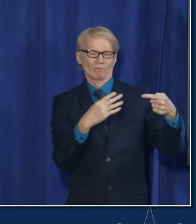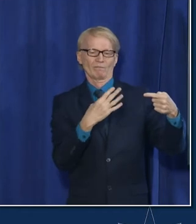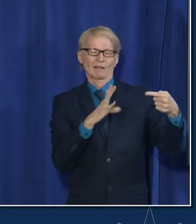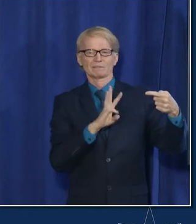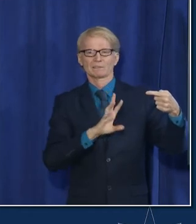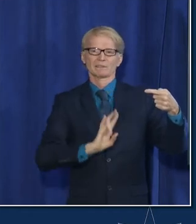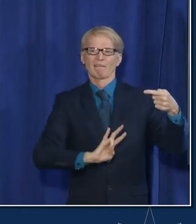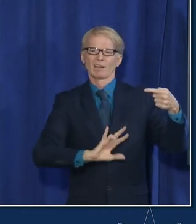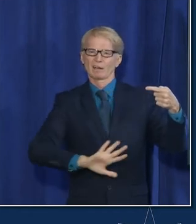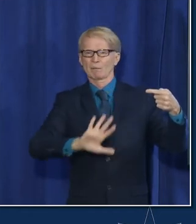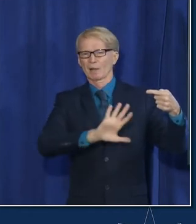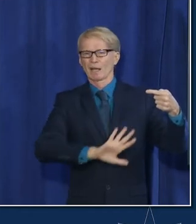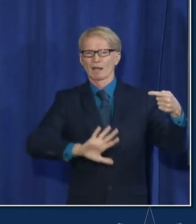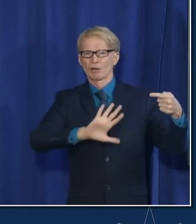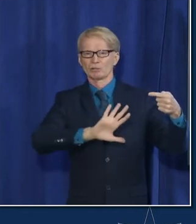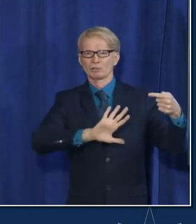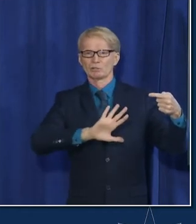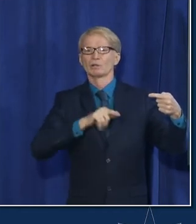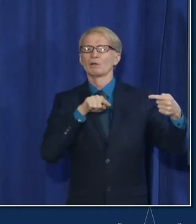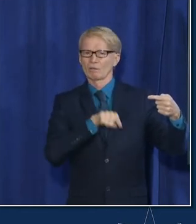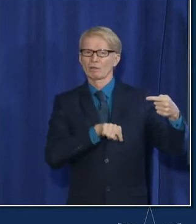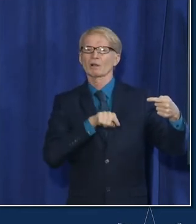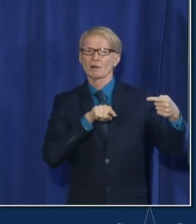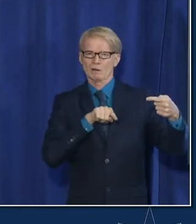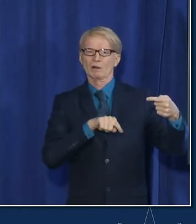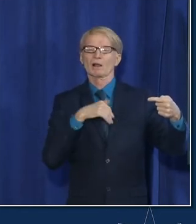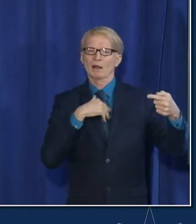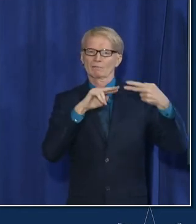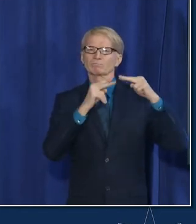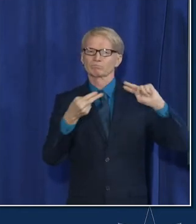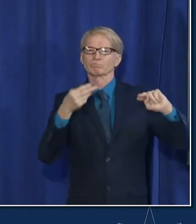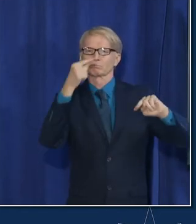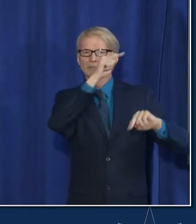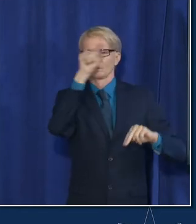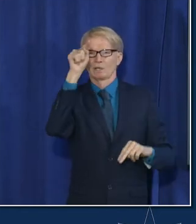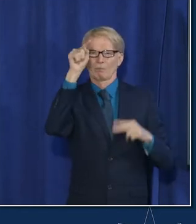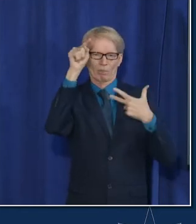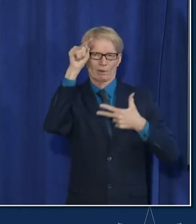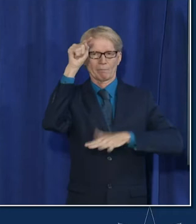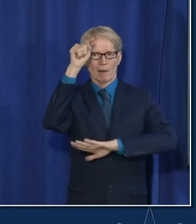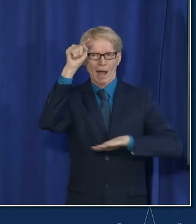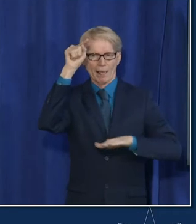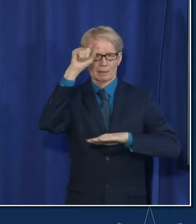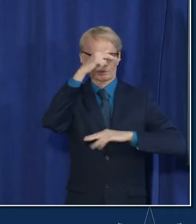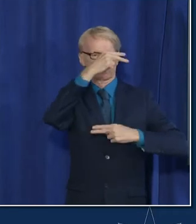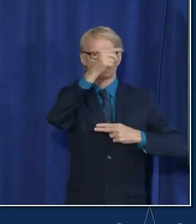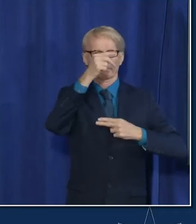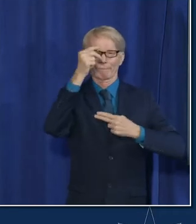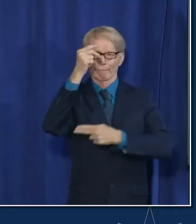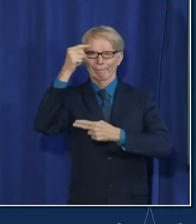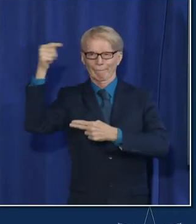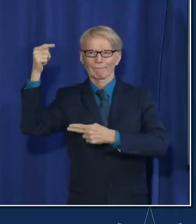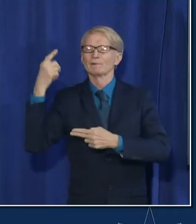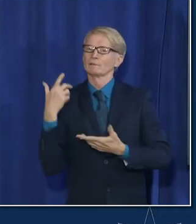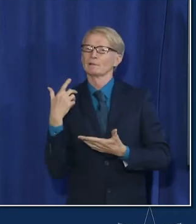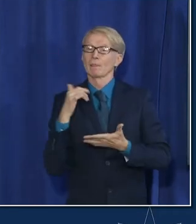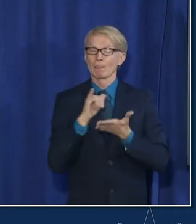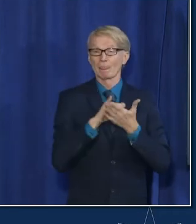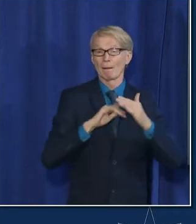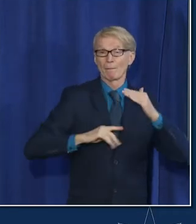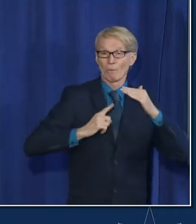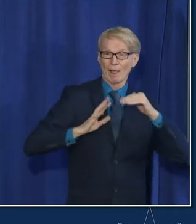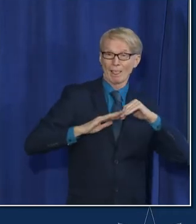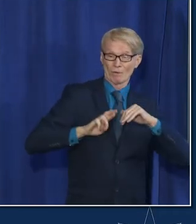variants and of those um mutations on the top and then three on the bottom that one on the right there is